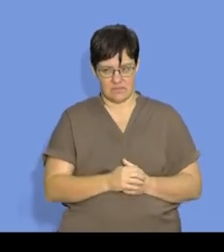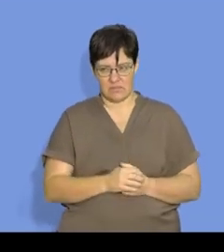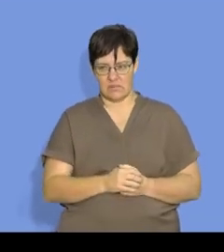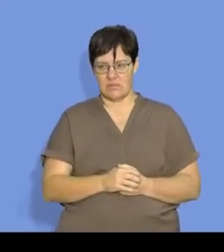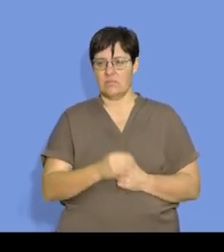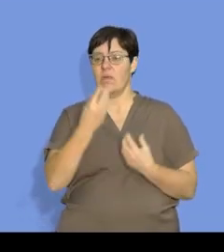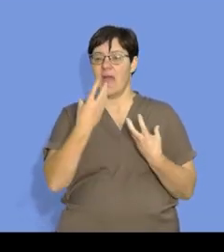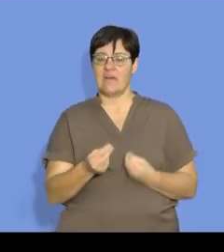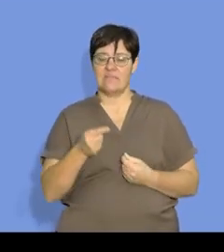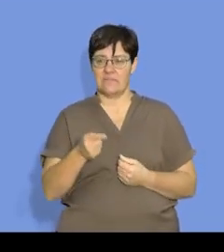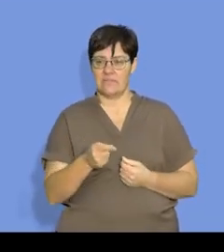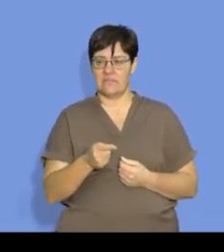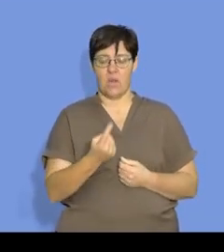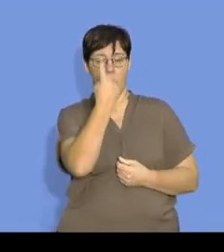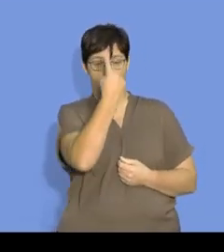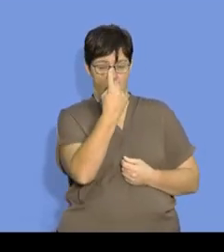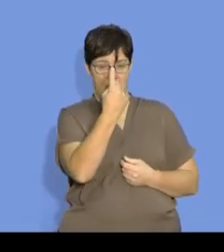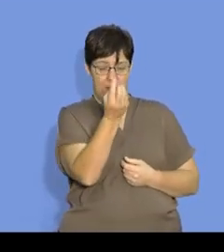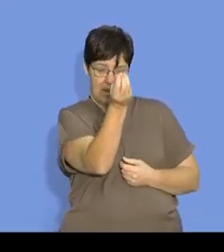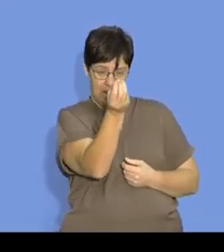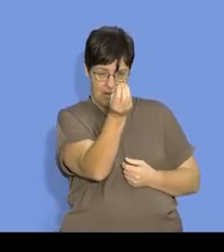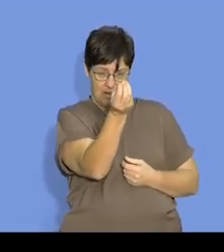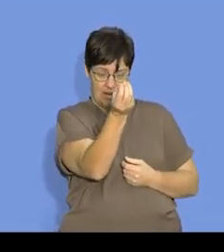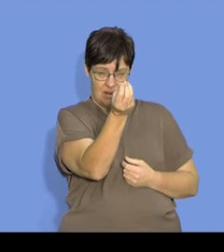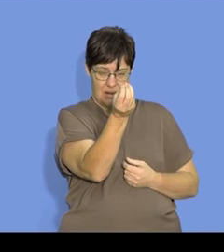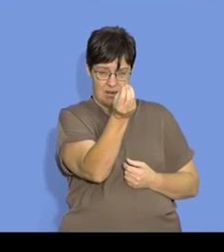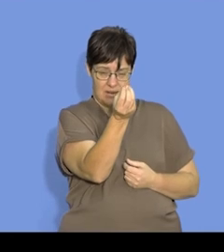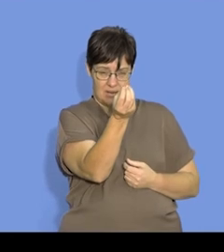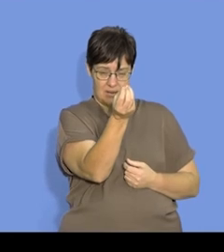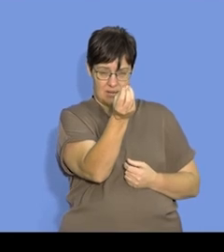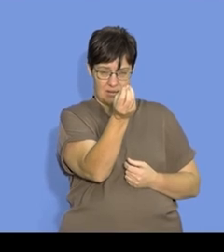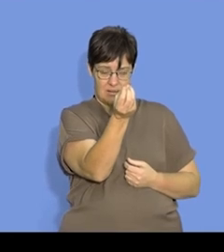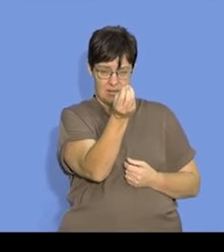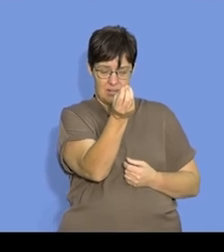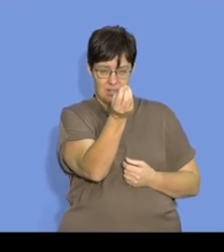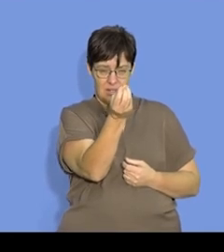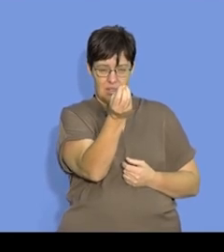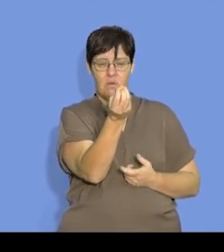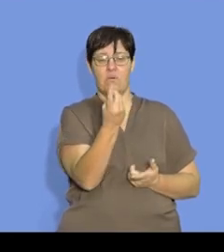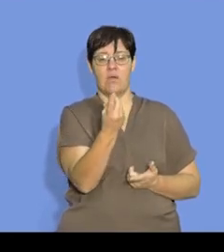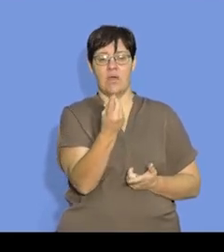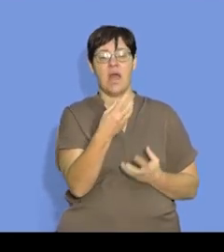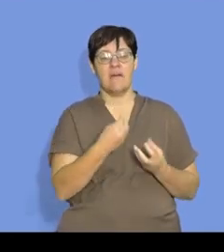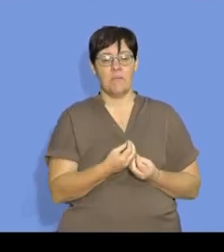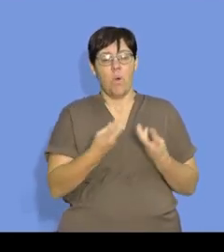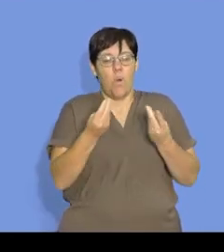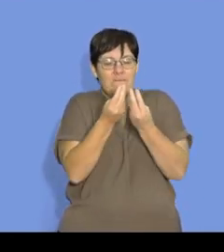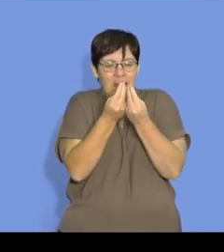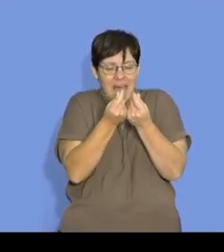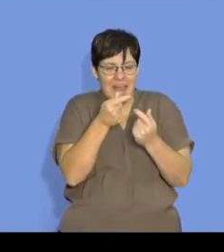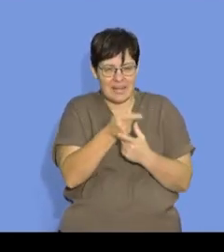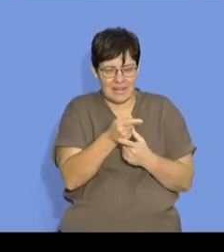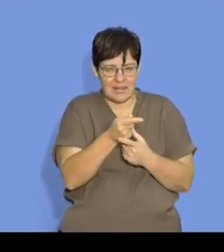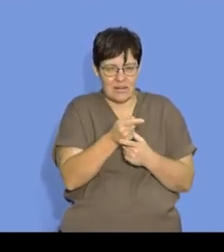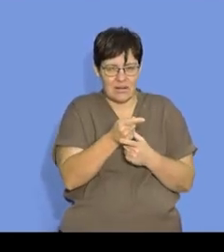But when we take that same piece, that same lump of your reactant, and you make it finer,